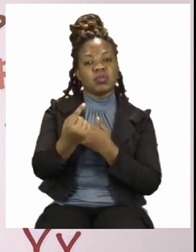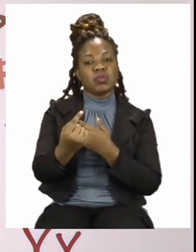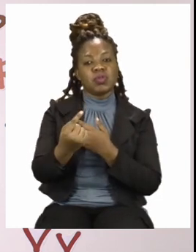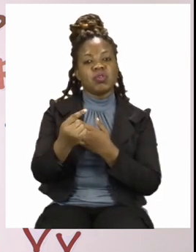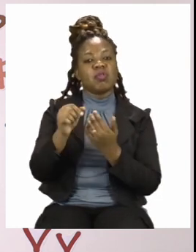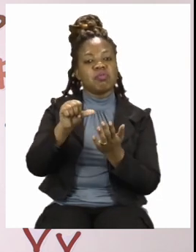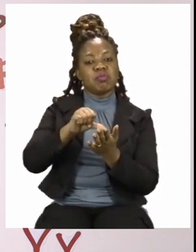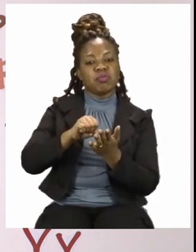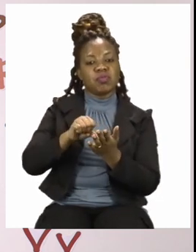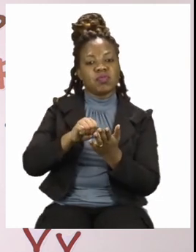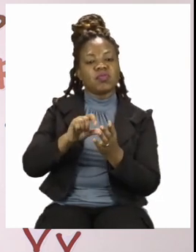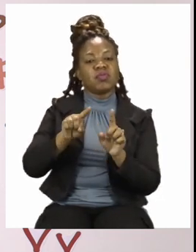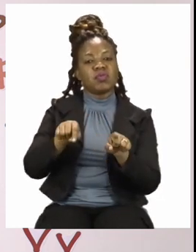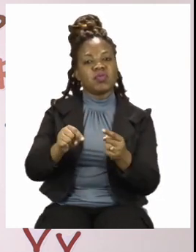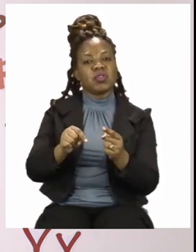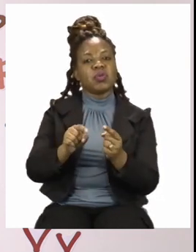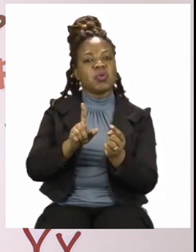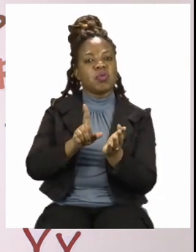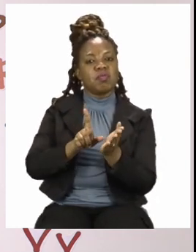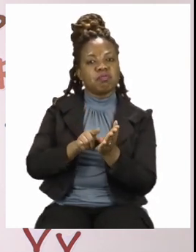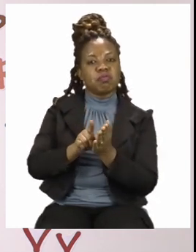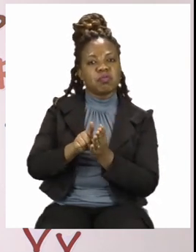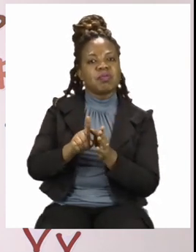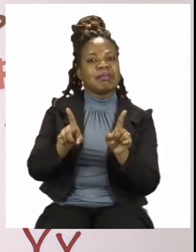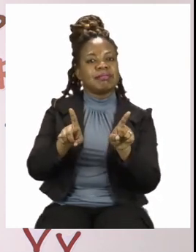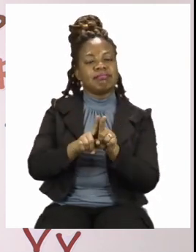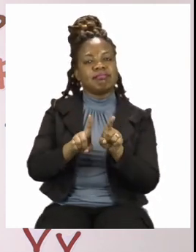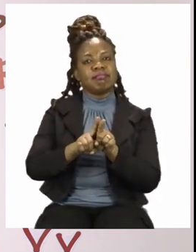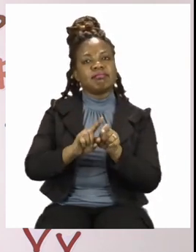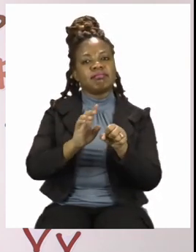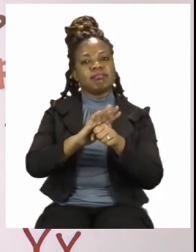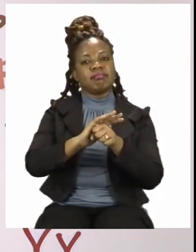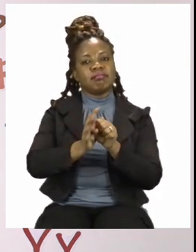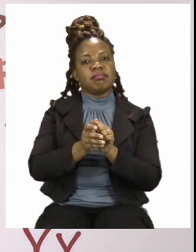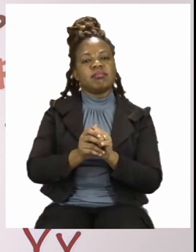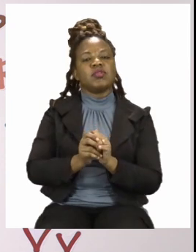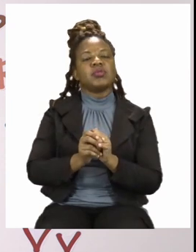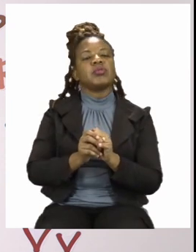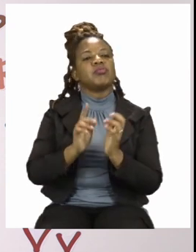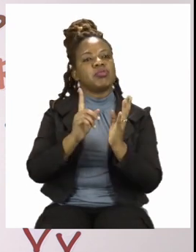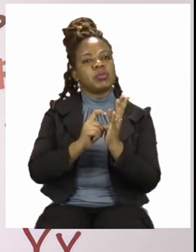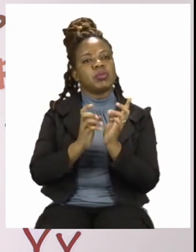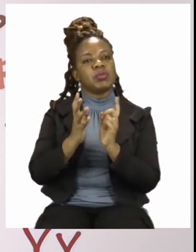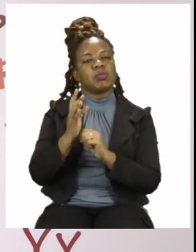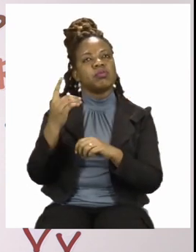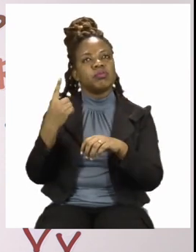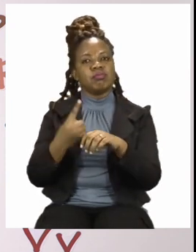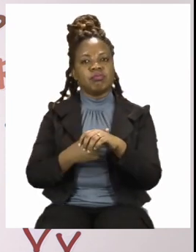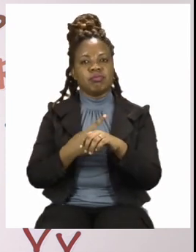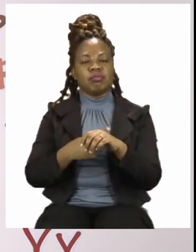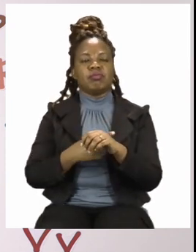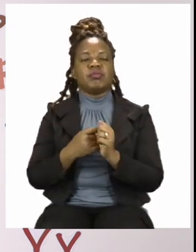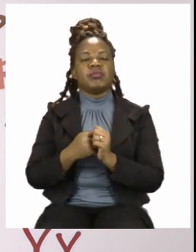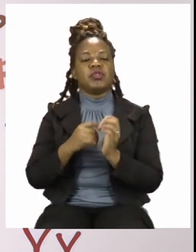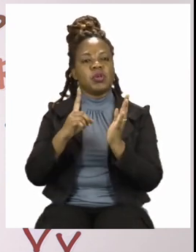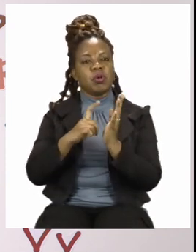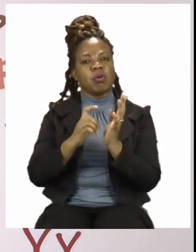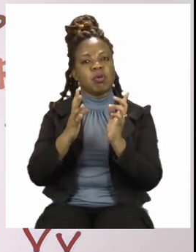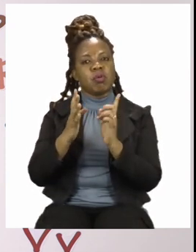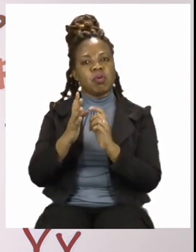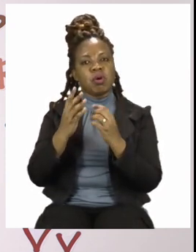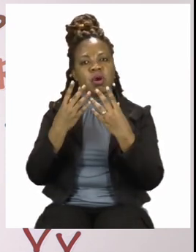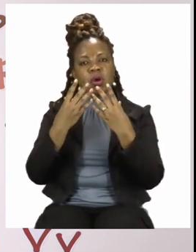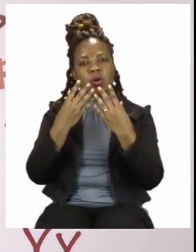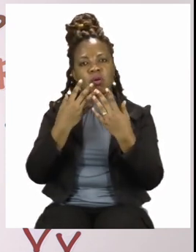as coronavirus. So sanitize as regularly as possible. Make sure your hands are dry before you touch anything else.